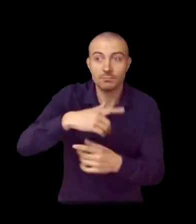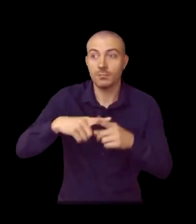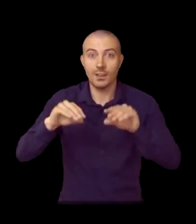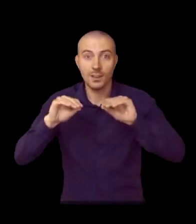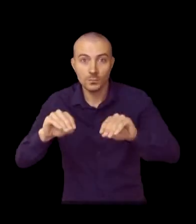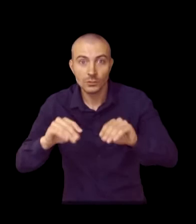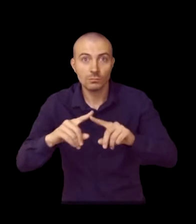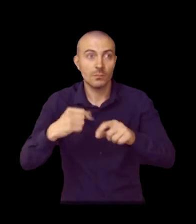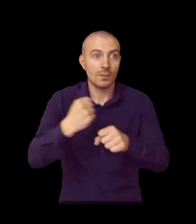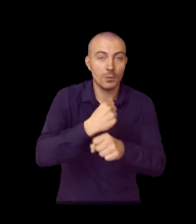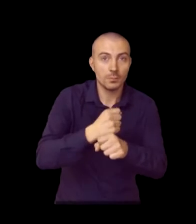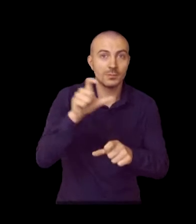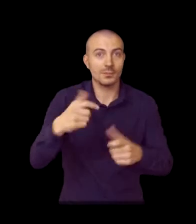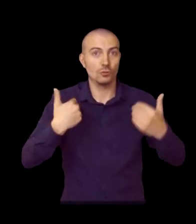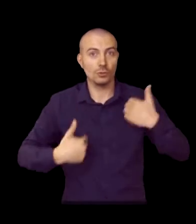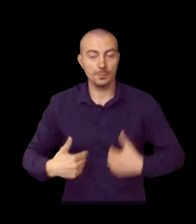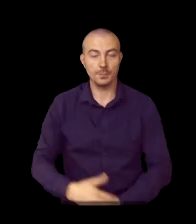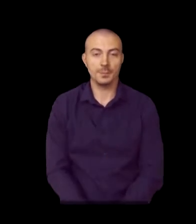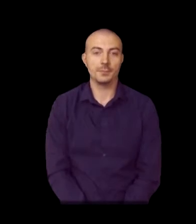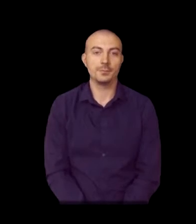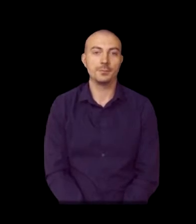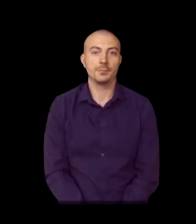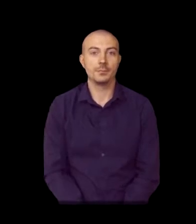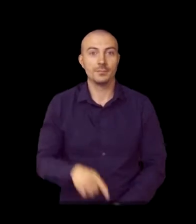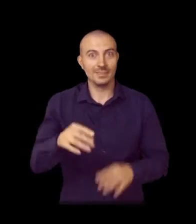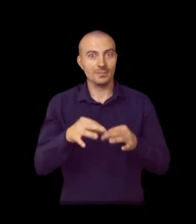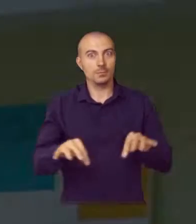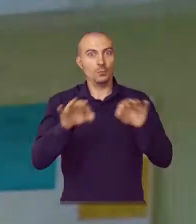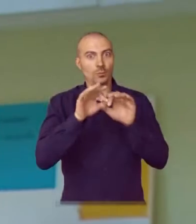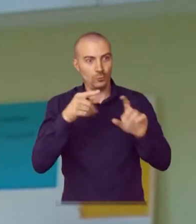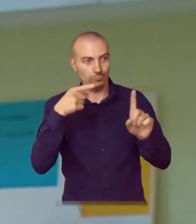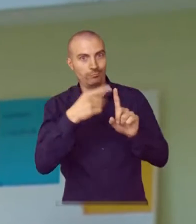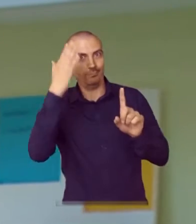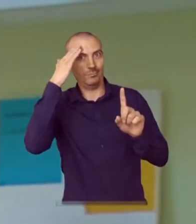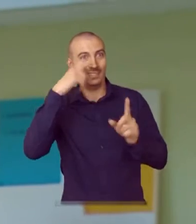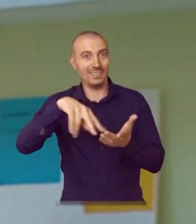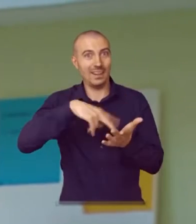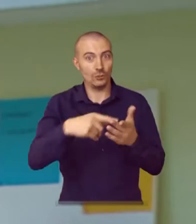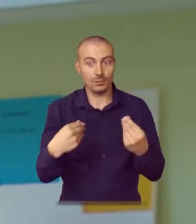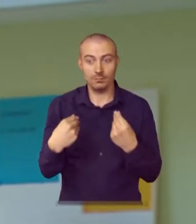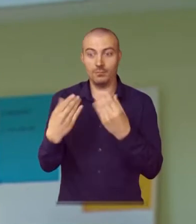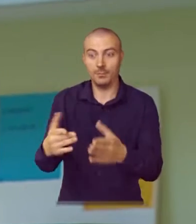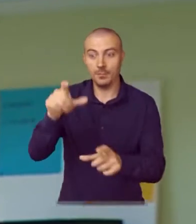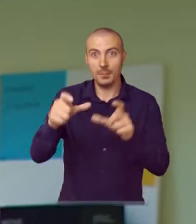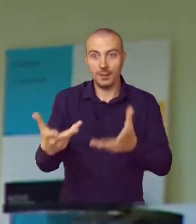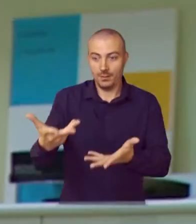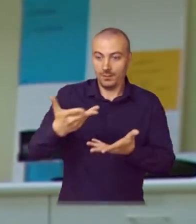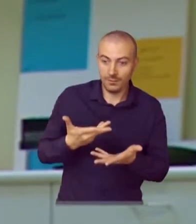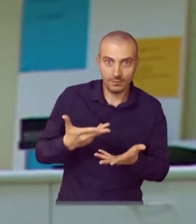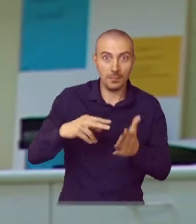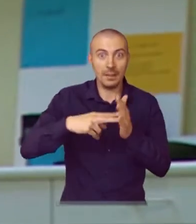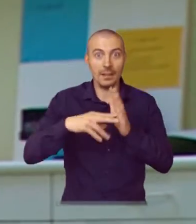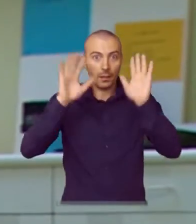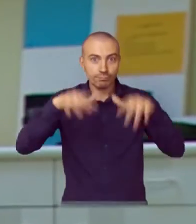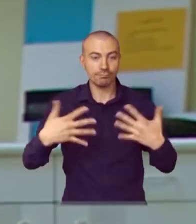society, in education, employment and citizenship. It's important to realize that though technology can